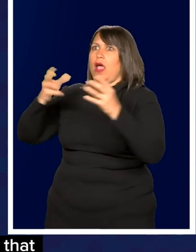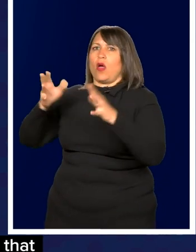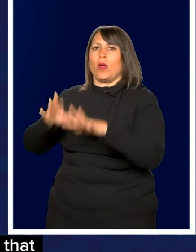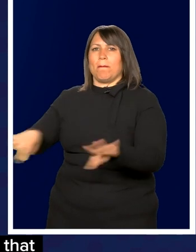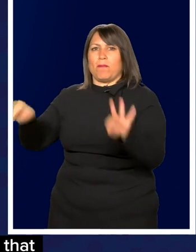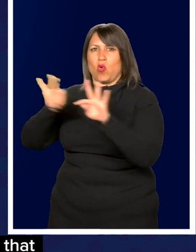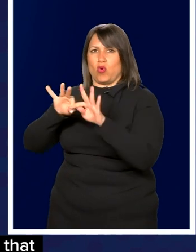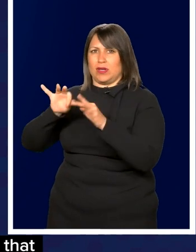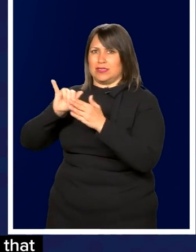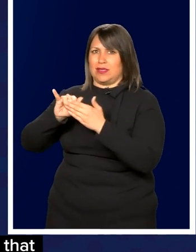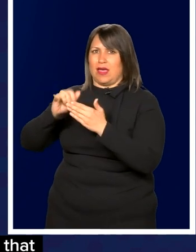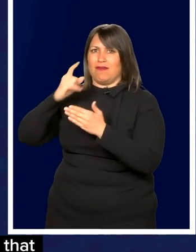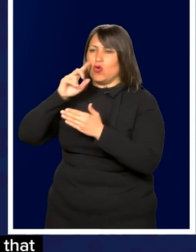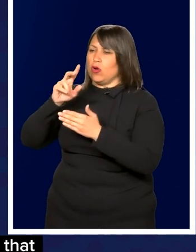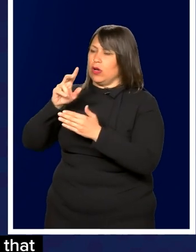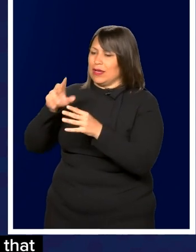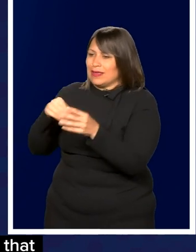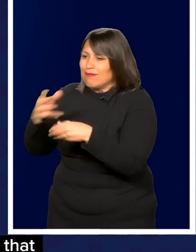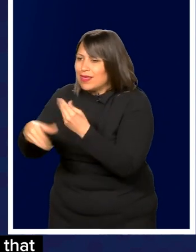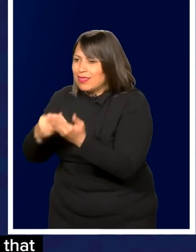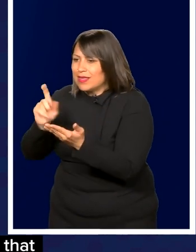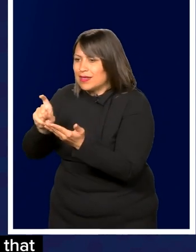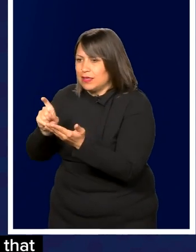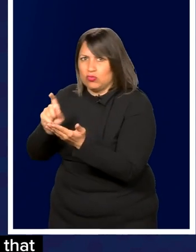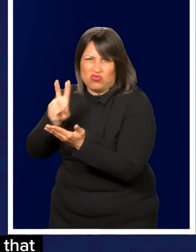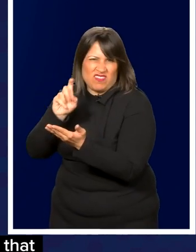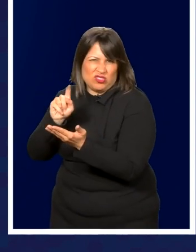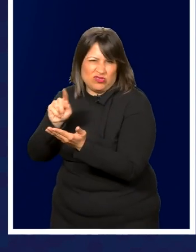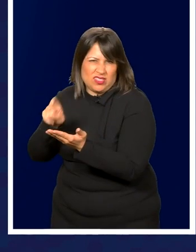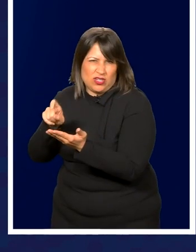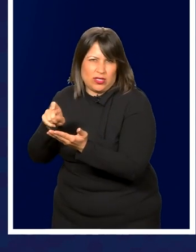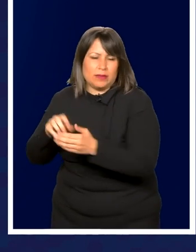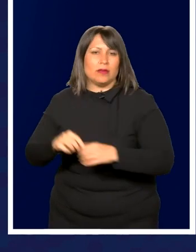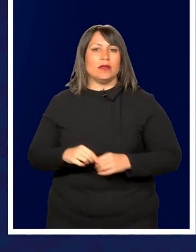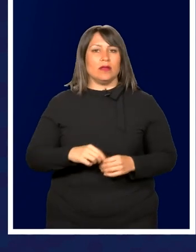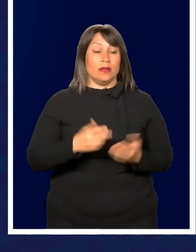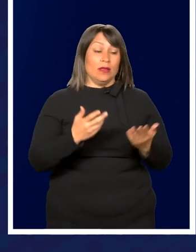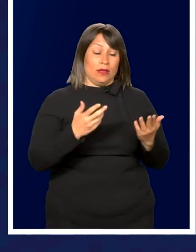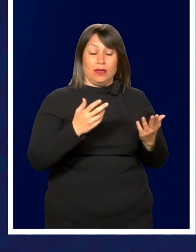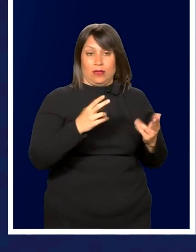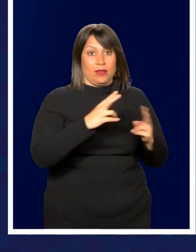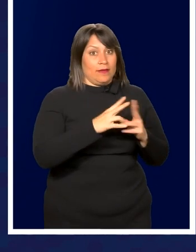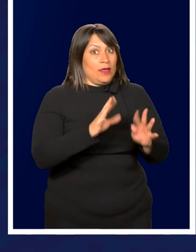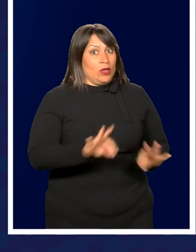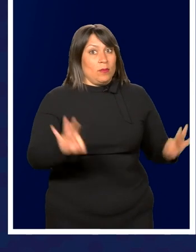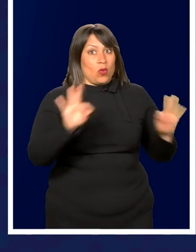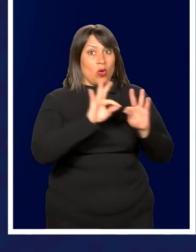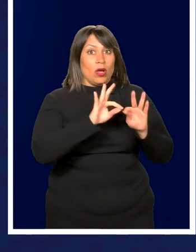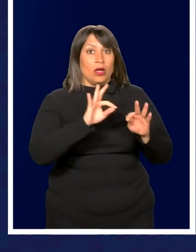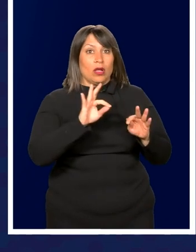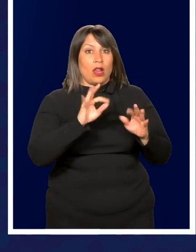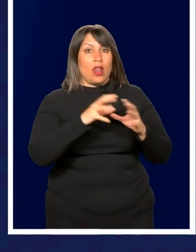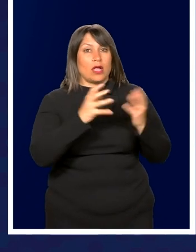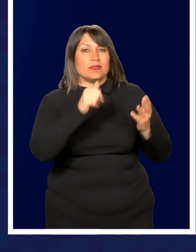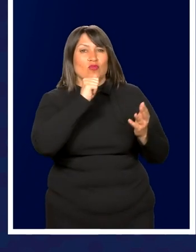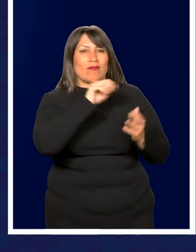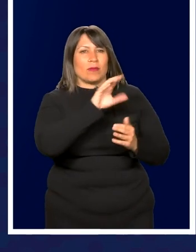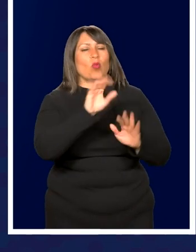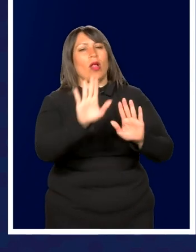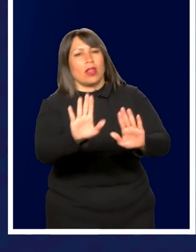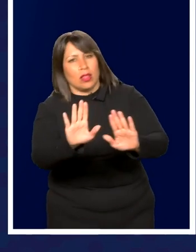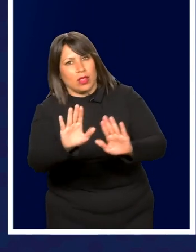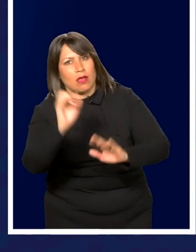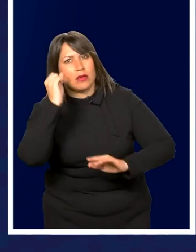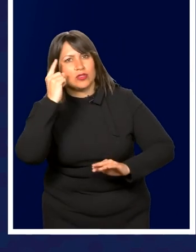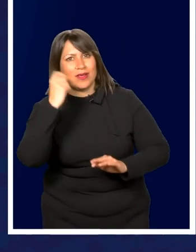important is that in getting veterans the help they need? It's very important. Lots of the private companies, well,